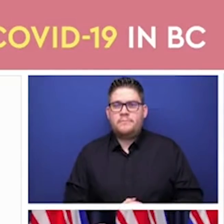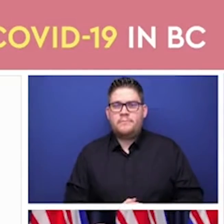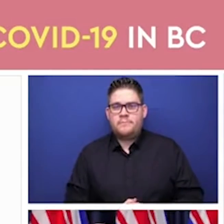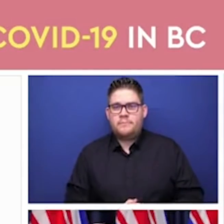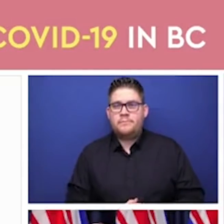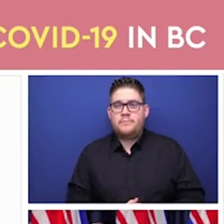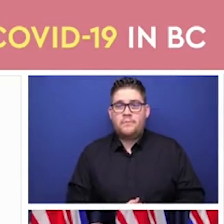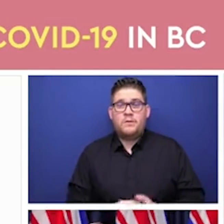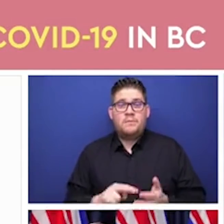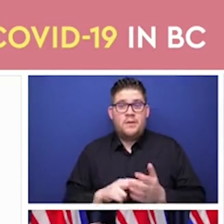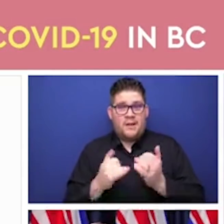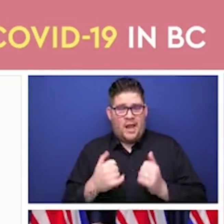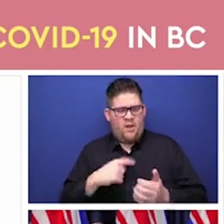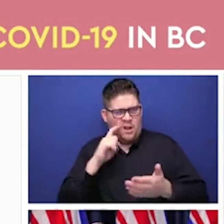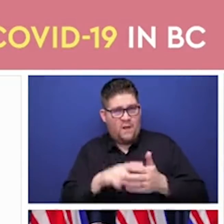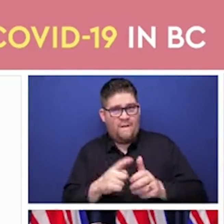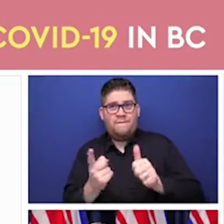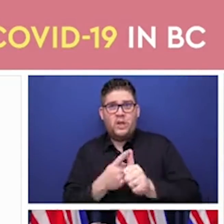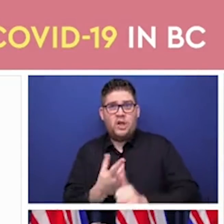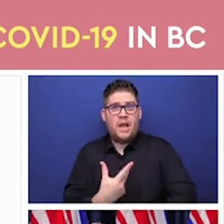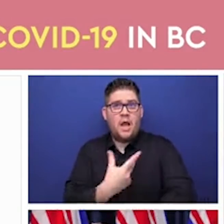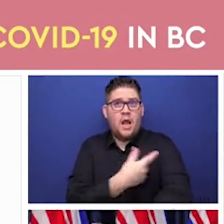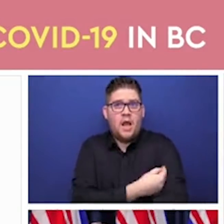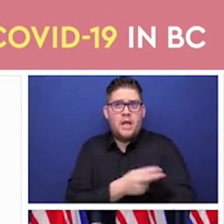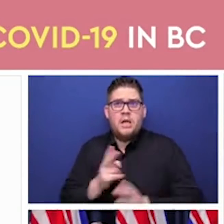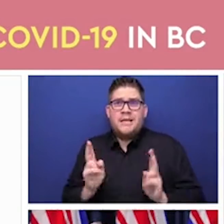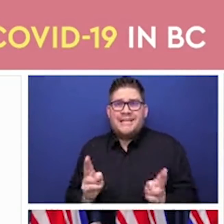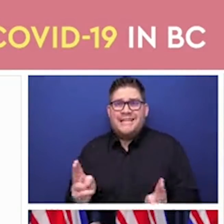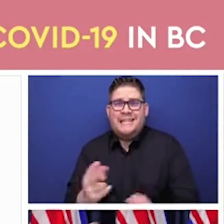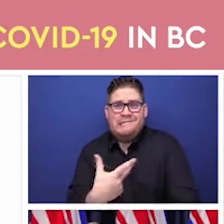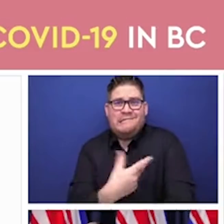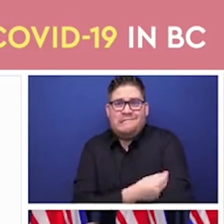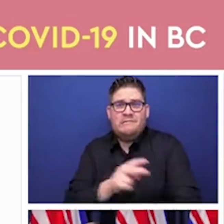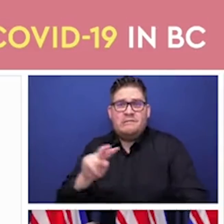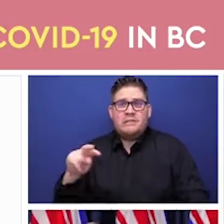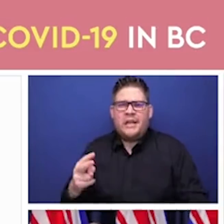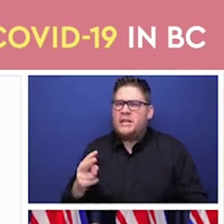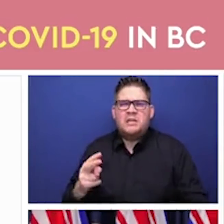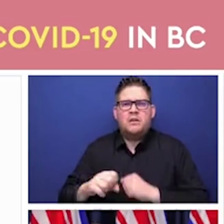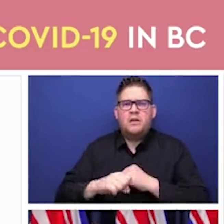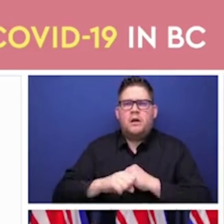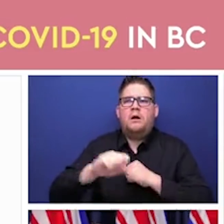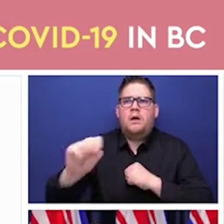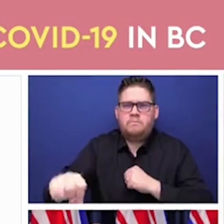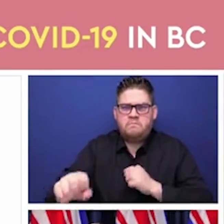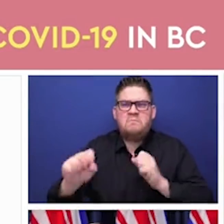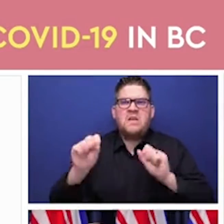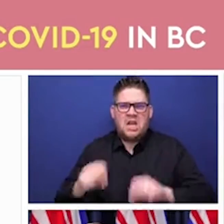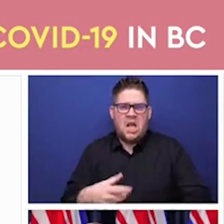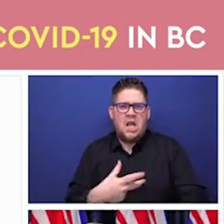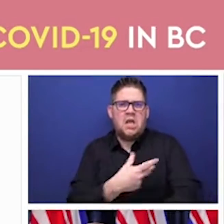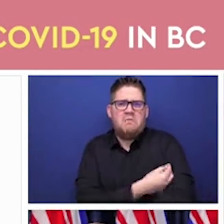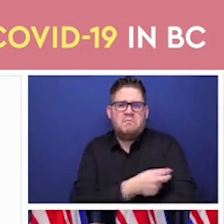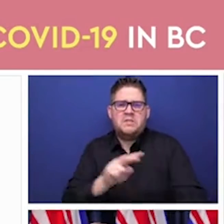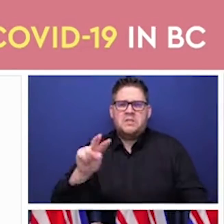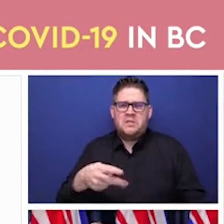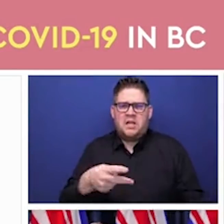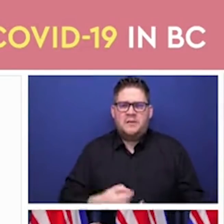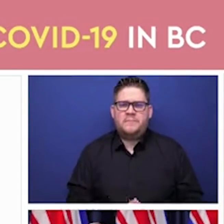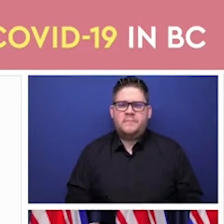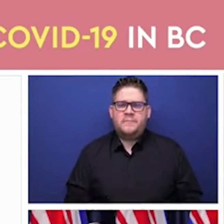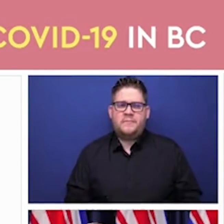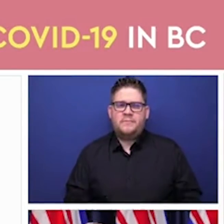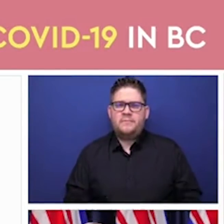I'm just going to show you a couple of data slides. If we can advance the slide. Just to show you just how